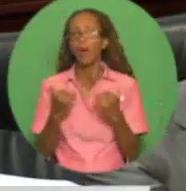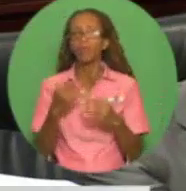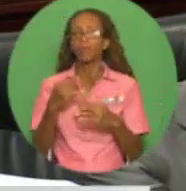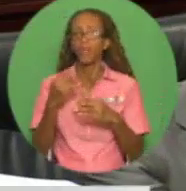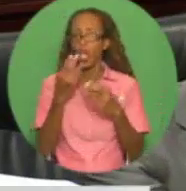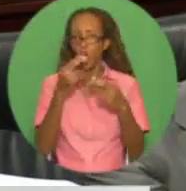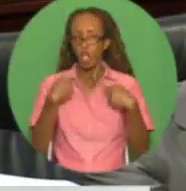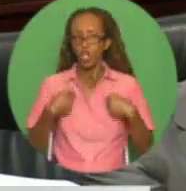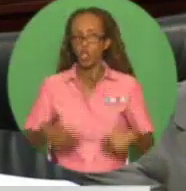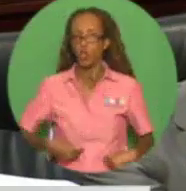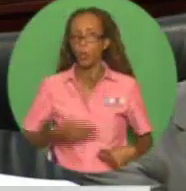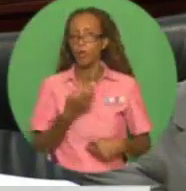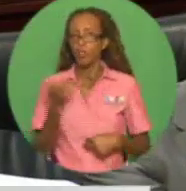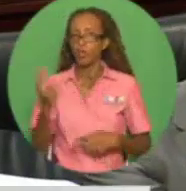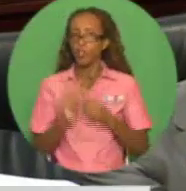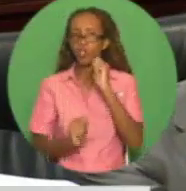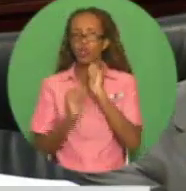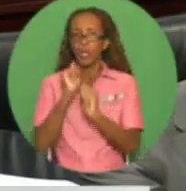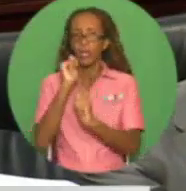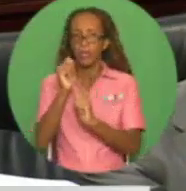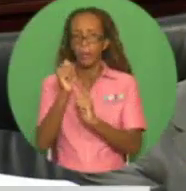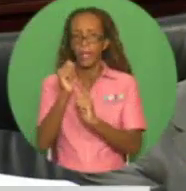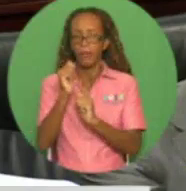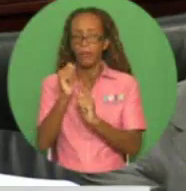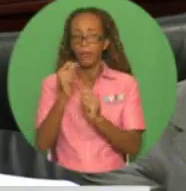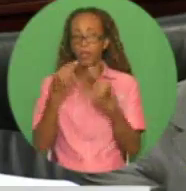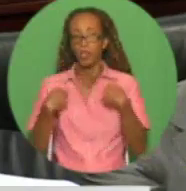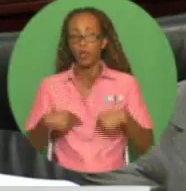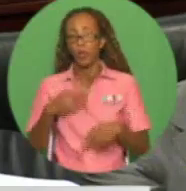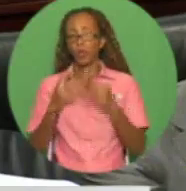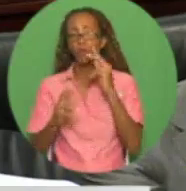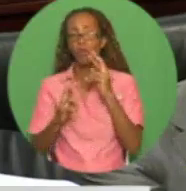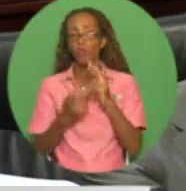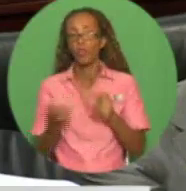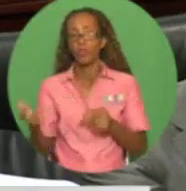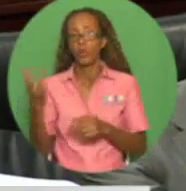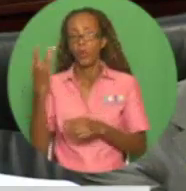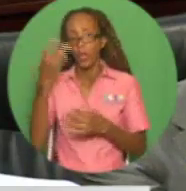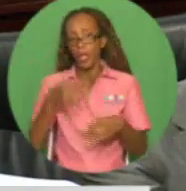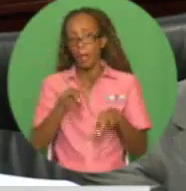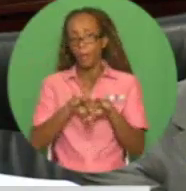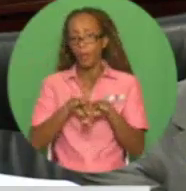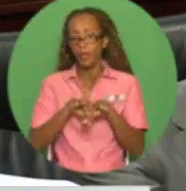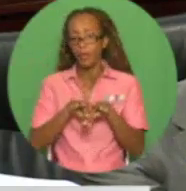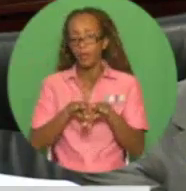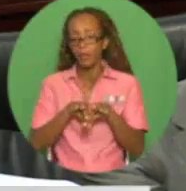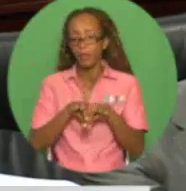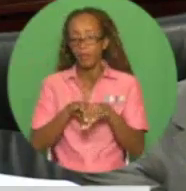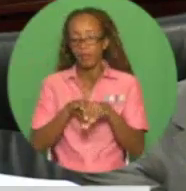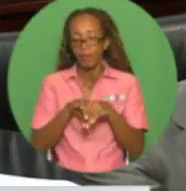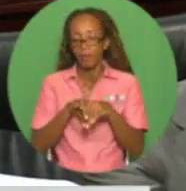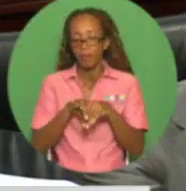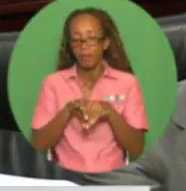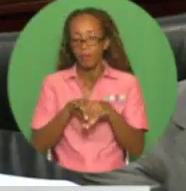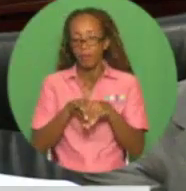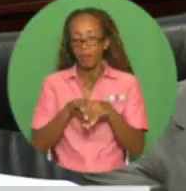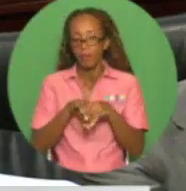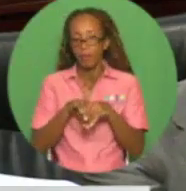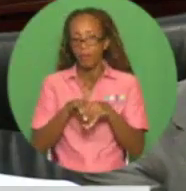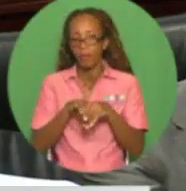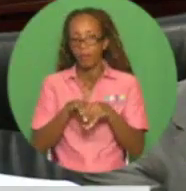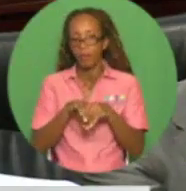capability is an essential requirement for undertaking and implementing successfully key actions and initiatives